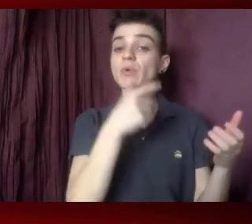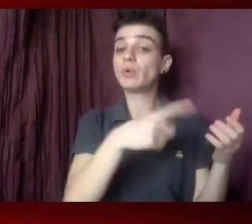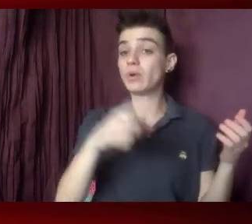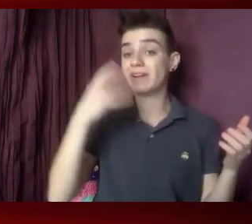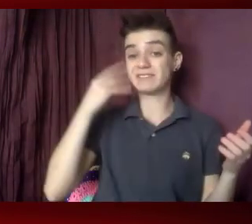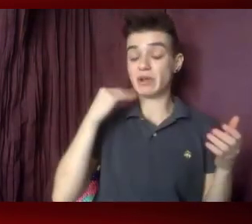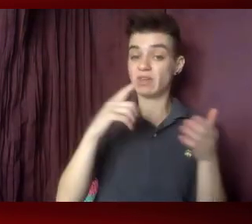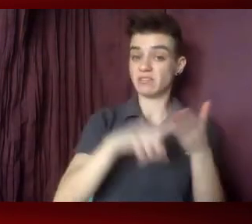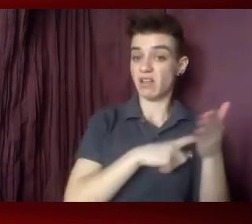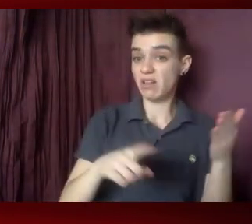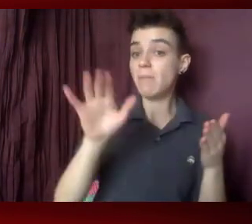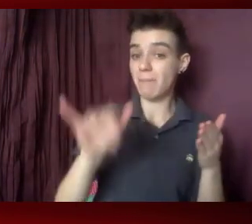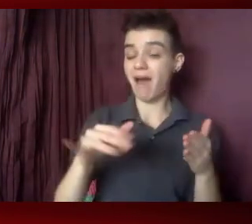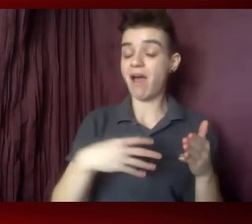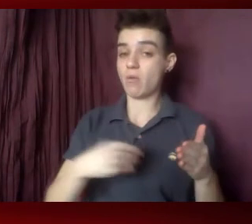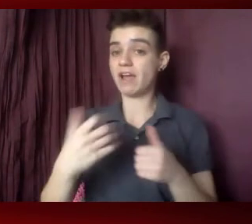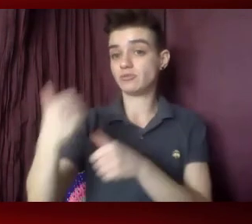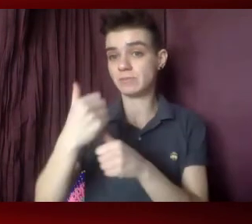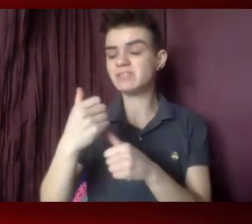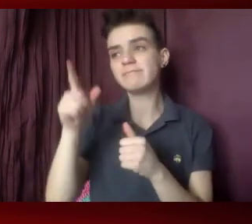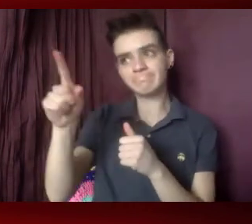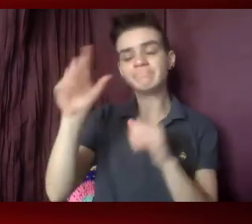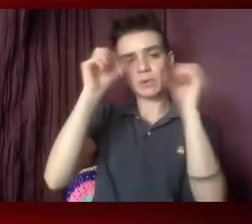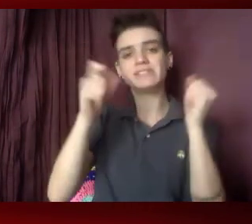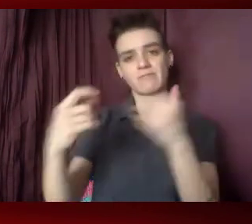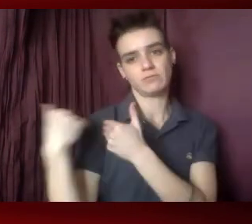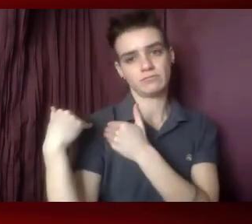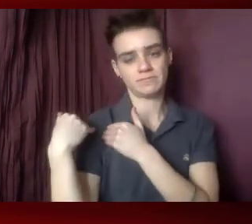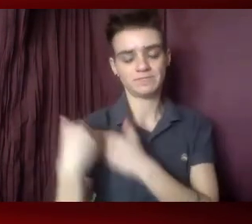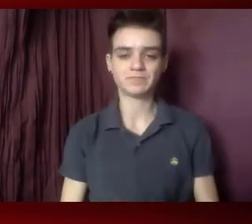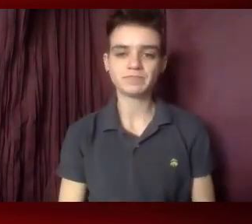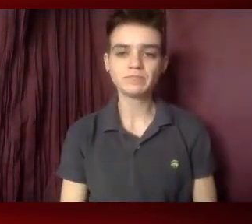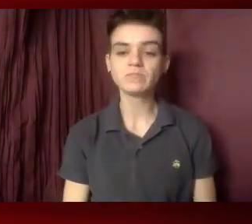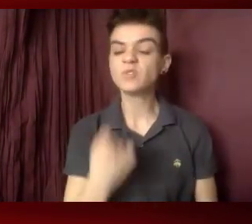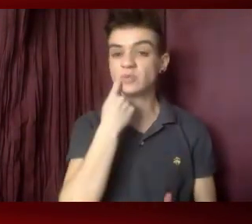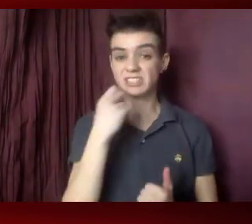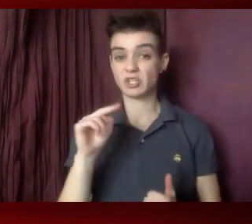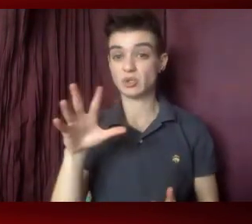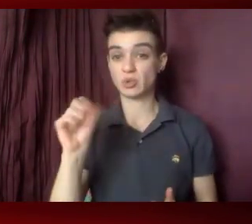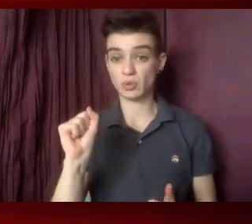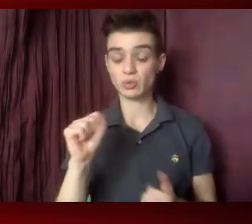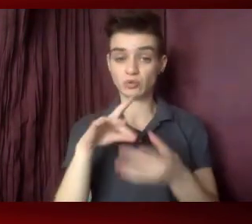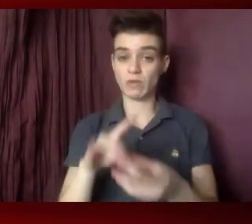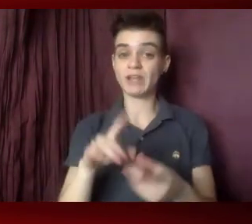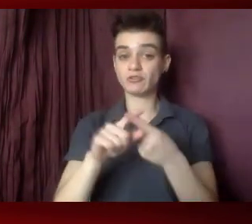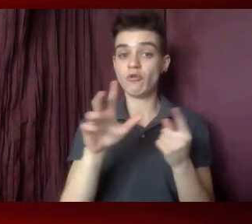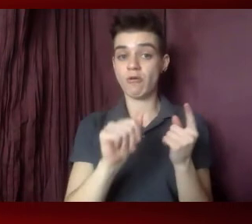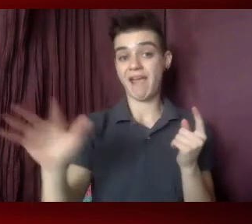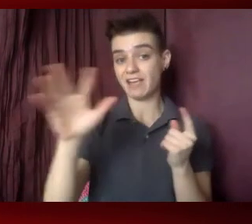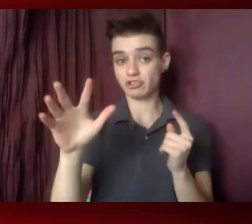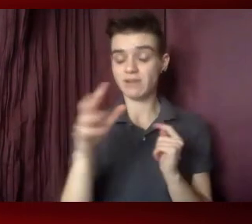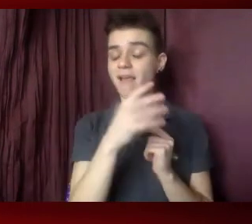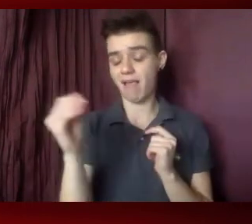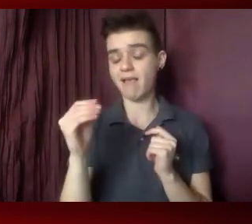privilege. Recent news coverage of the violence inflicted on our Asian American and Pacific Islander communities highlights that